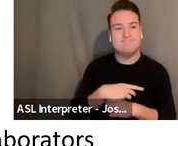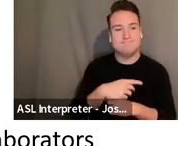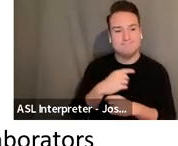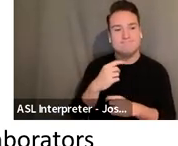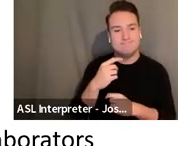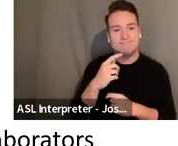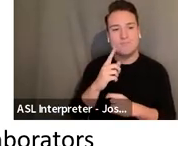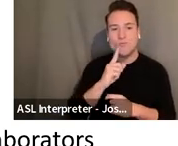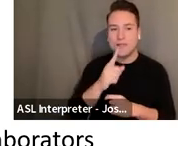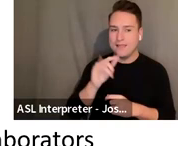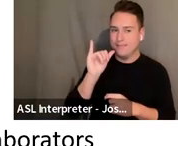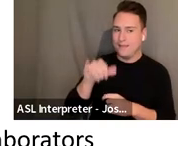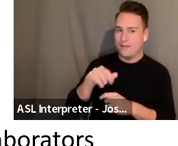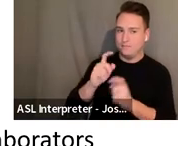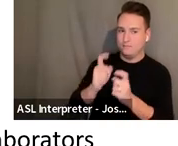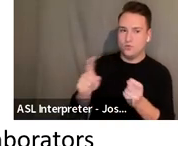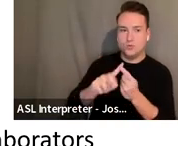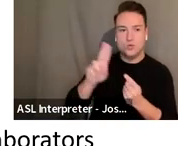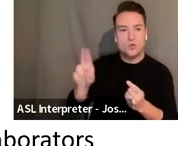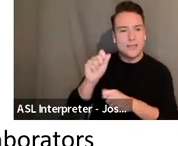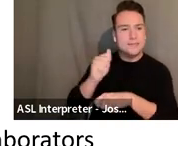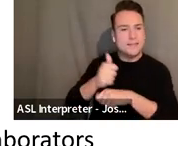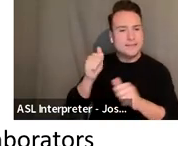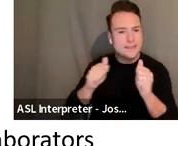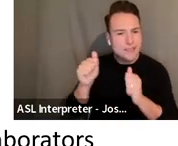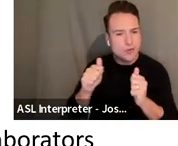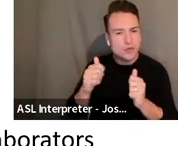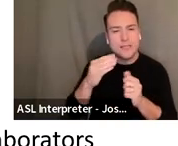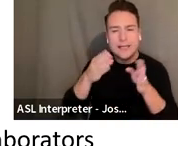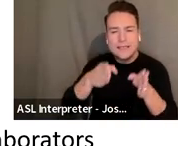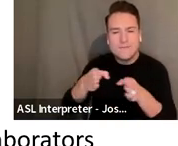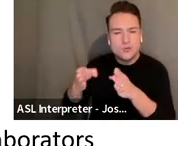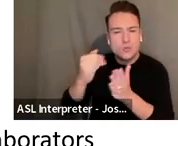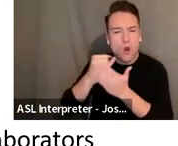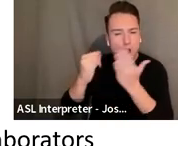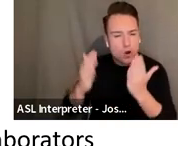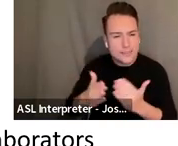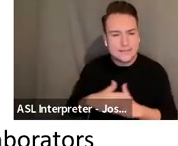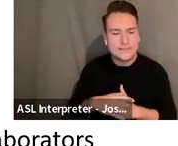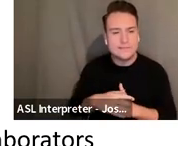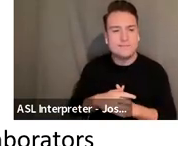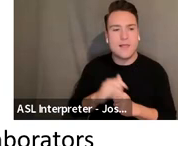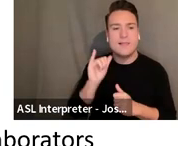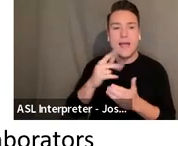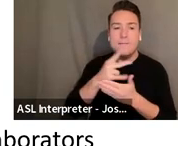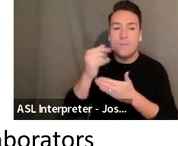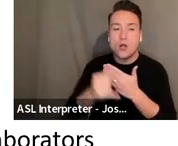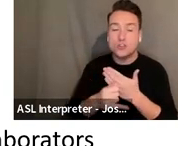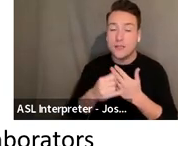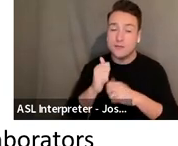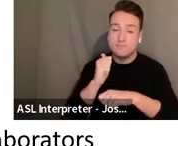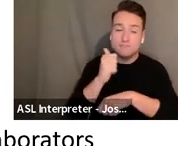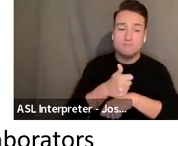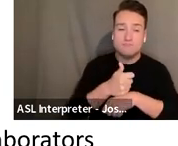ensembles and individual artists who have identified collaborators. Projects vary greatly in timeline, scale, and touring